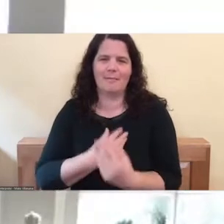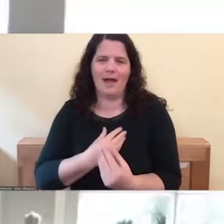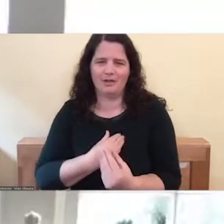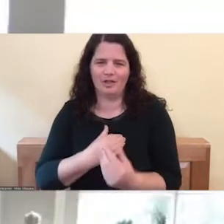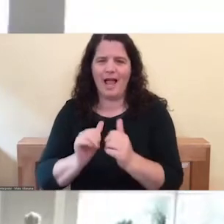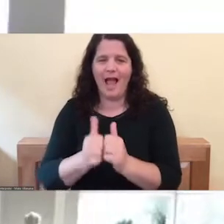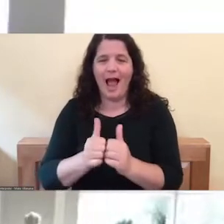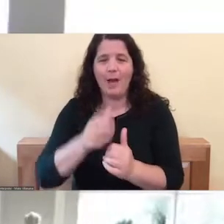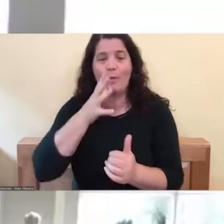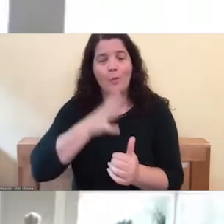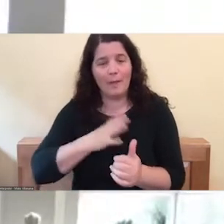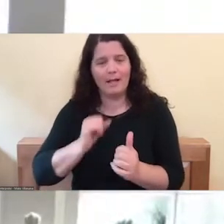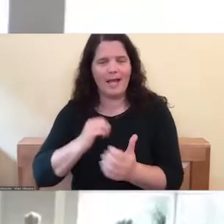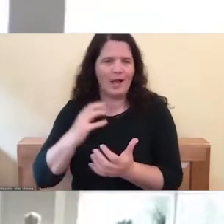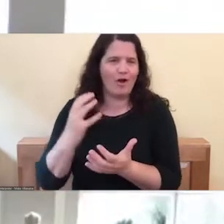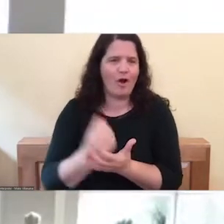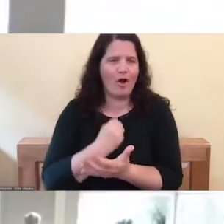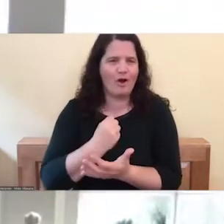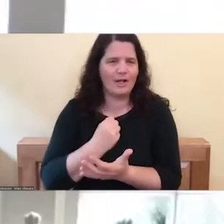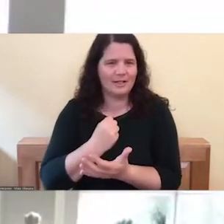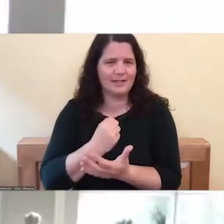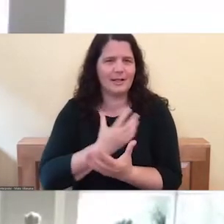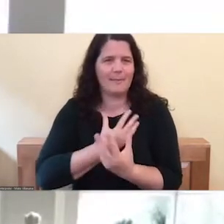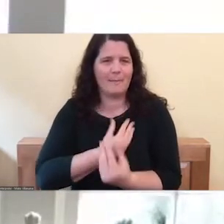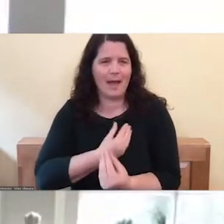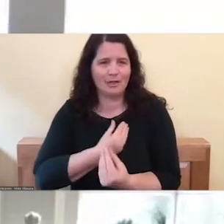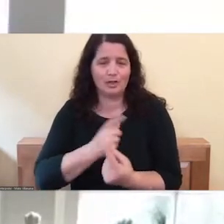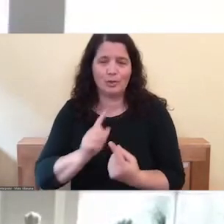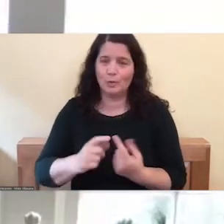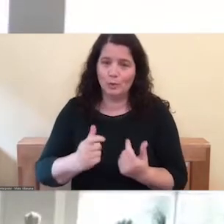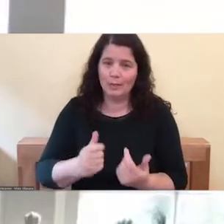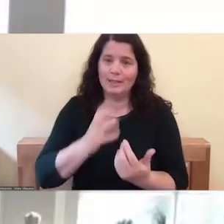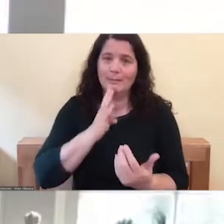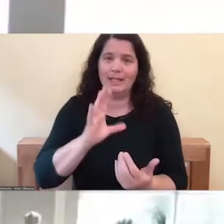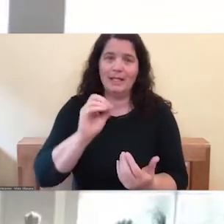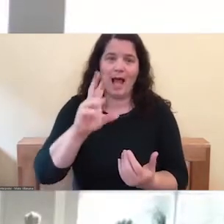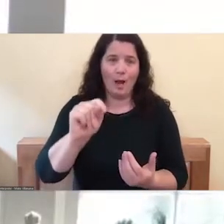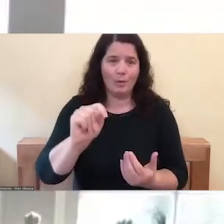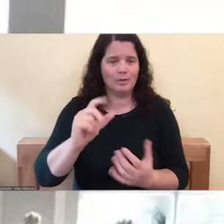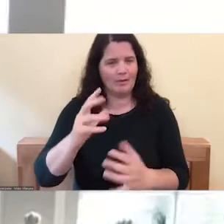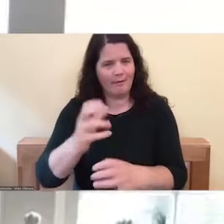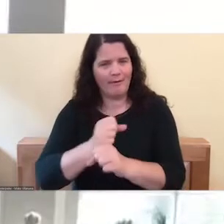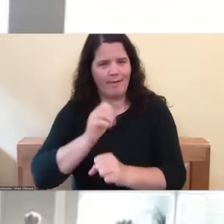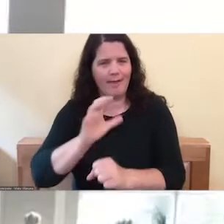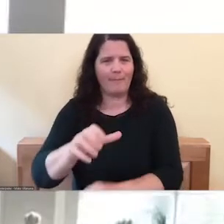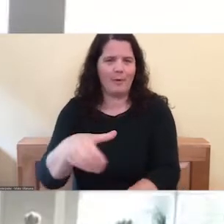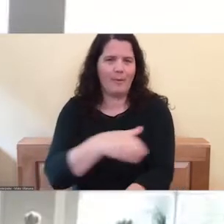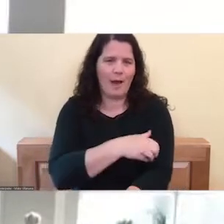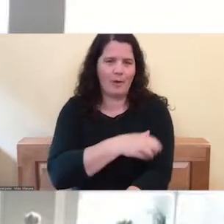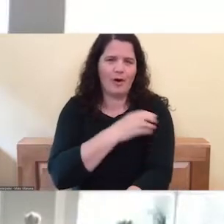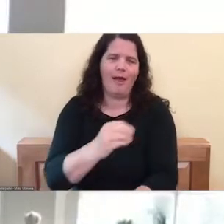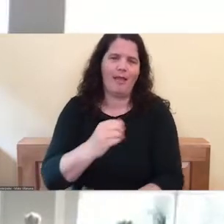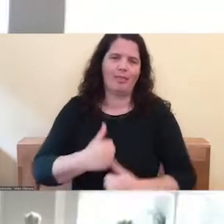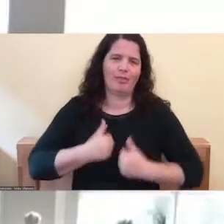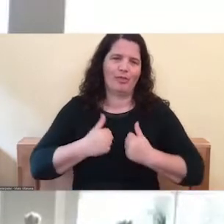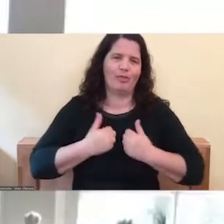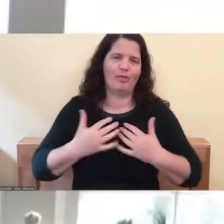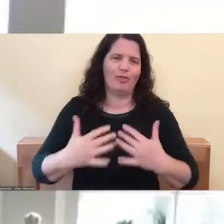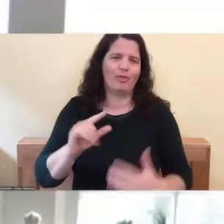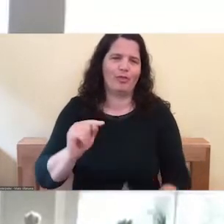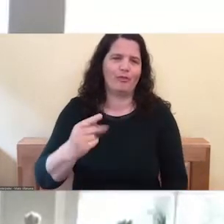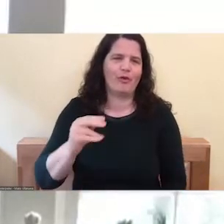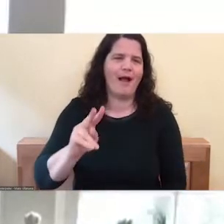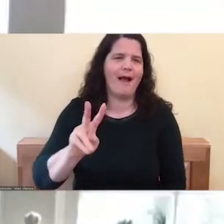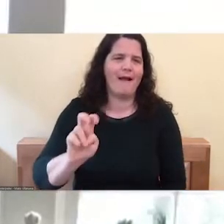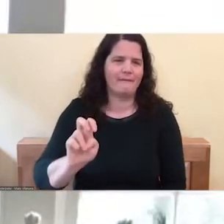Speak Up, Claim Their Power, and Thrive. And she also, with Chris Germer, created the Mindful